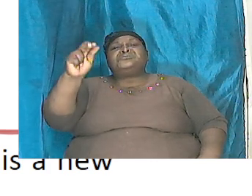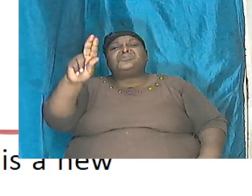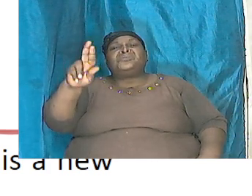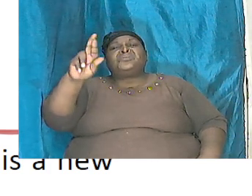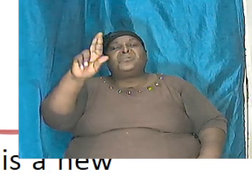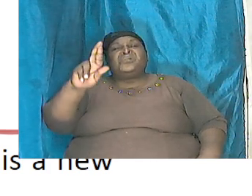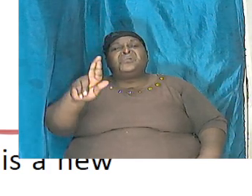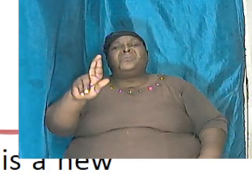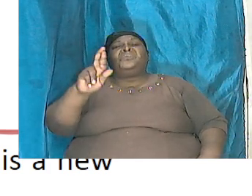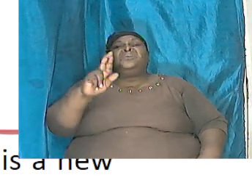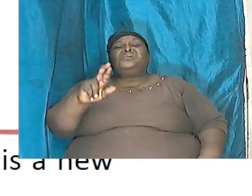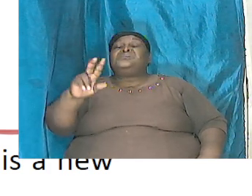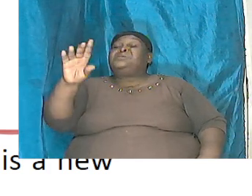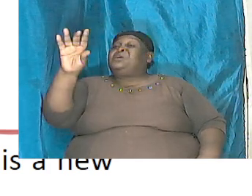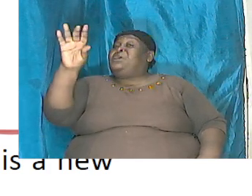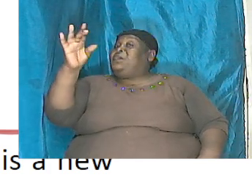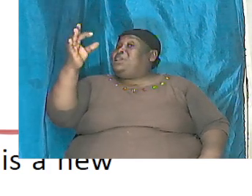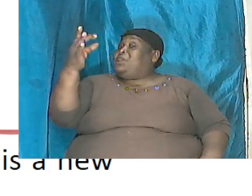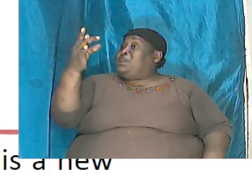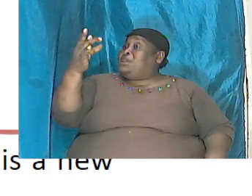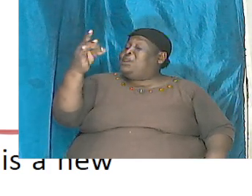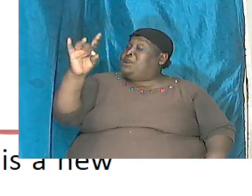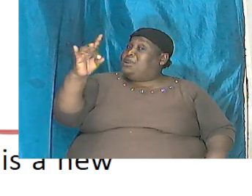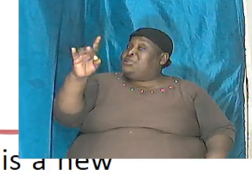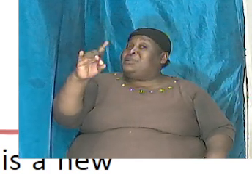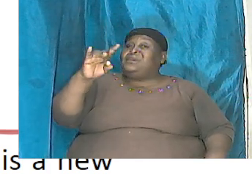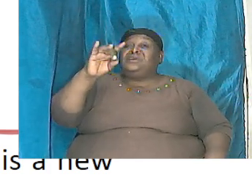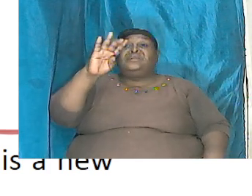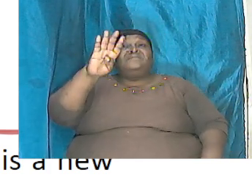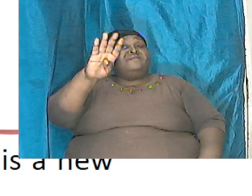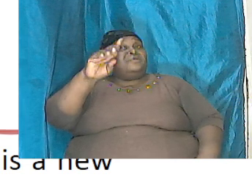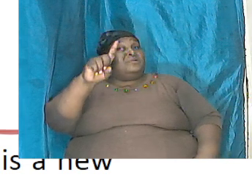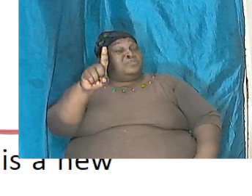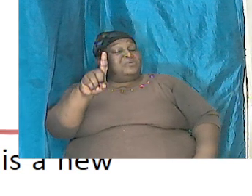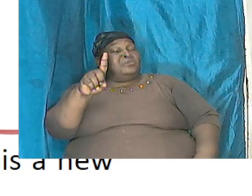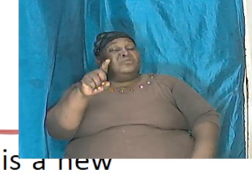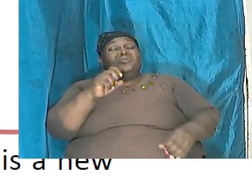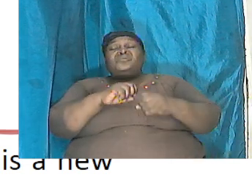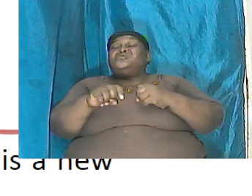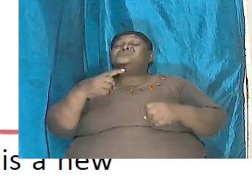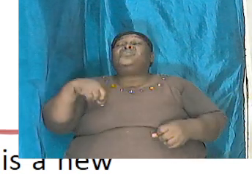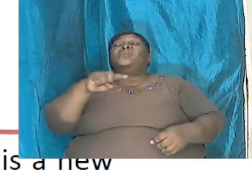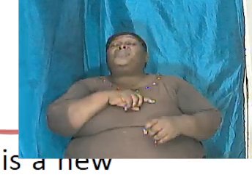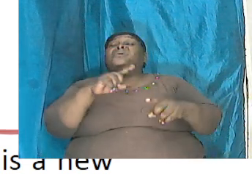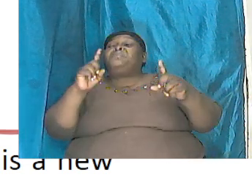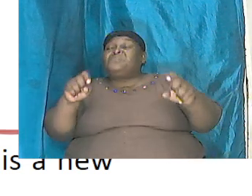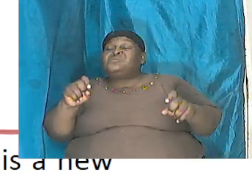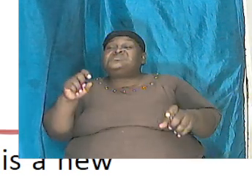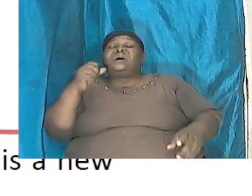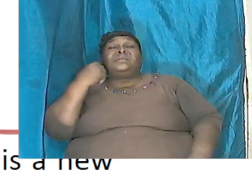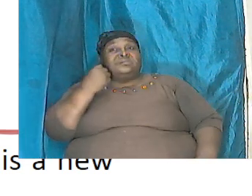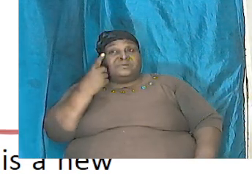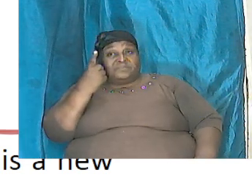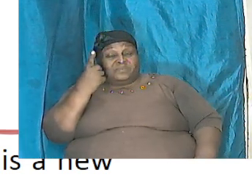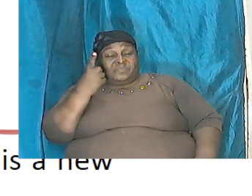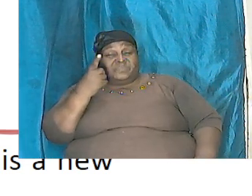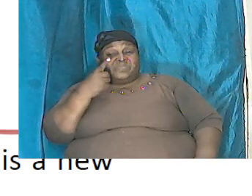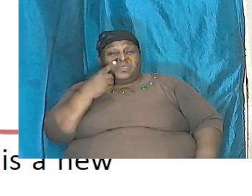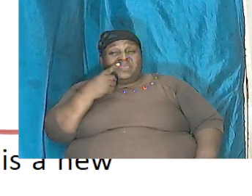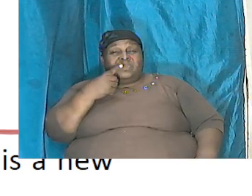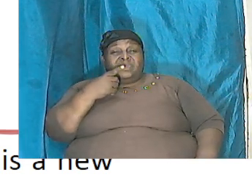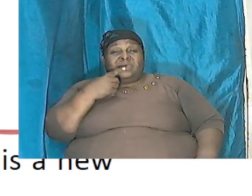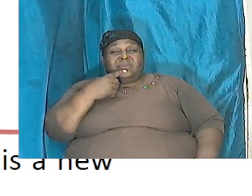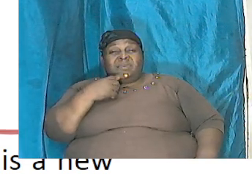1841 right and so we must understand that now he created he